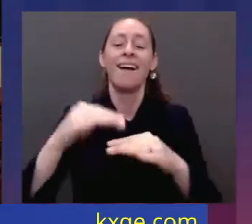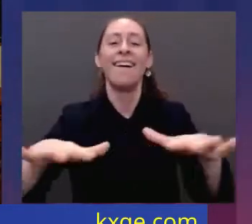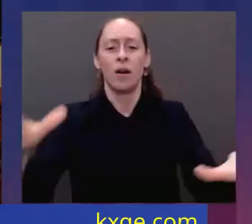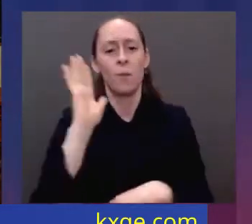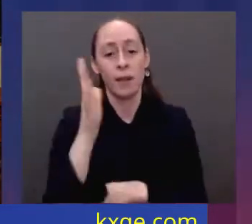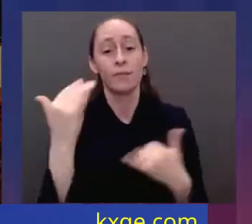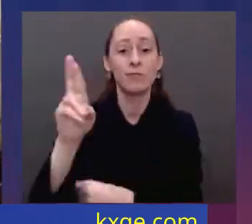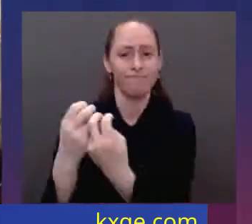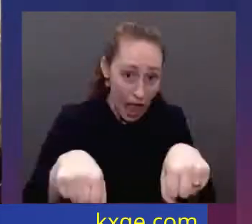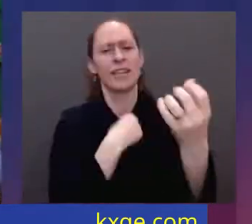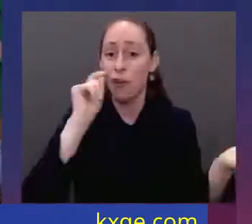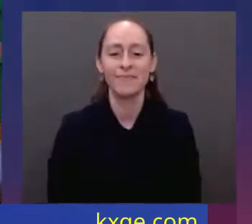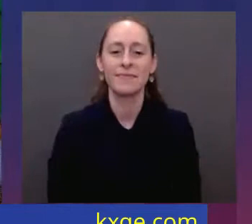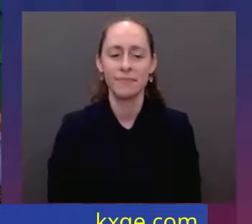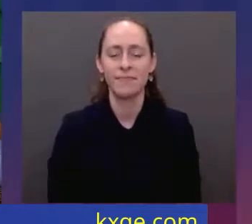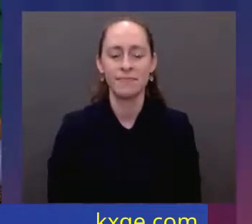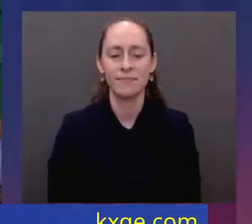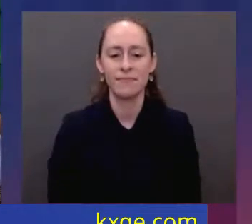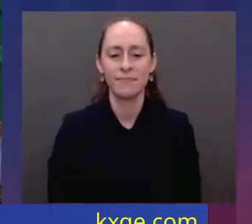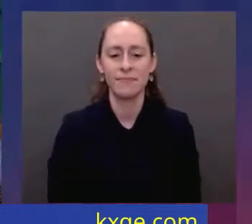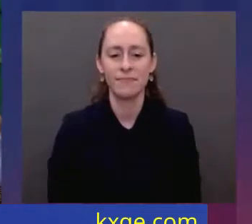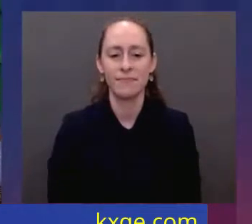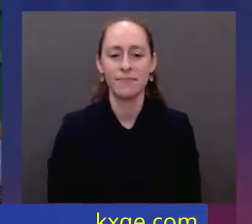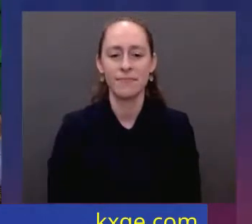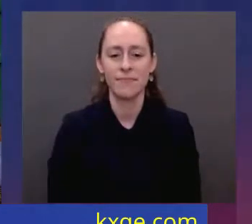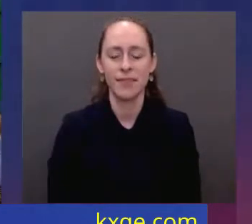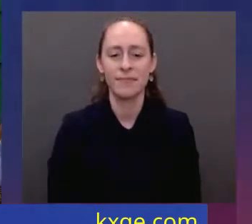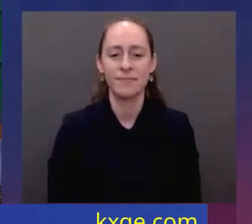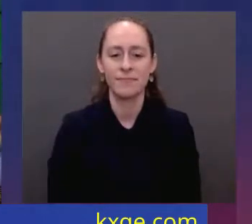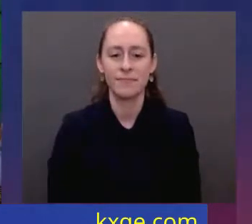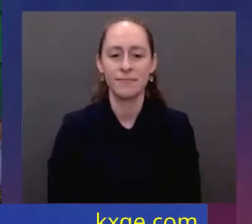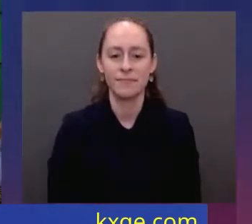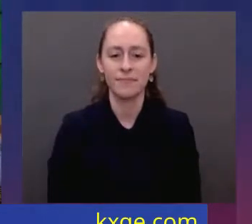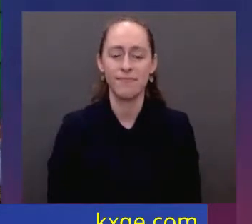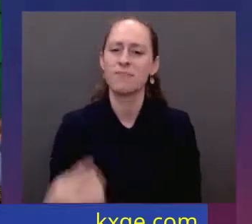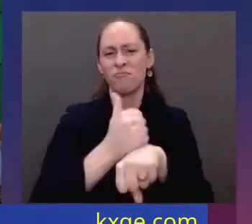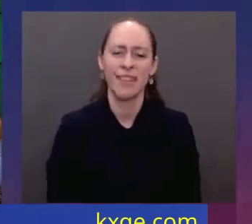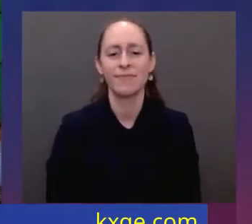to the world, to the Ukraine. She's bright, she's strong, she's resolved.